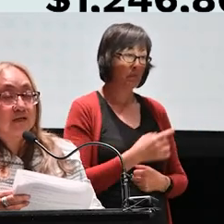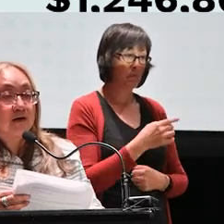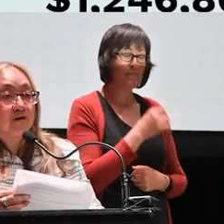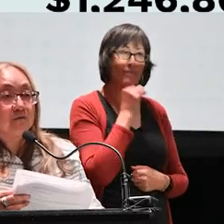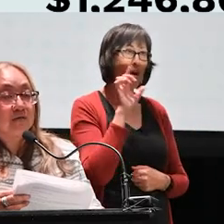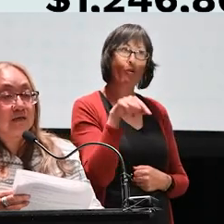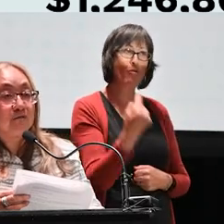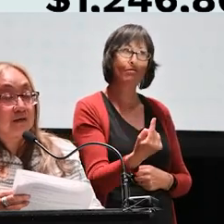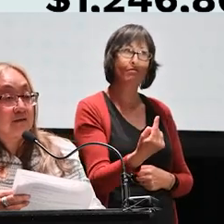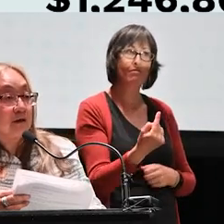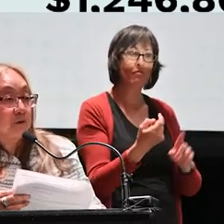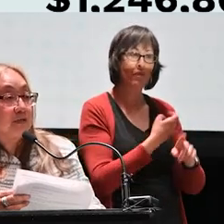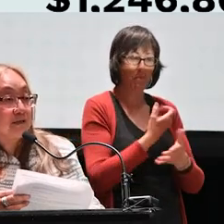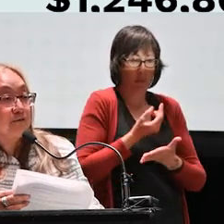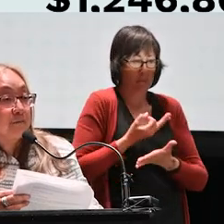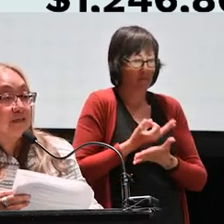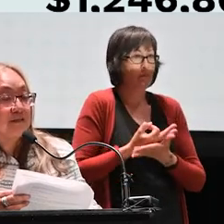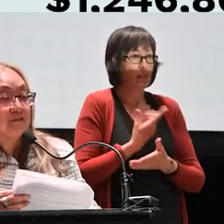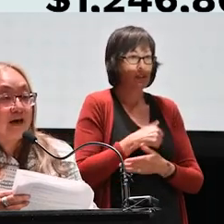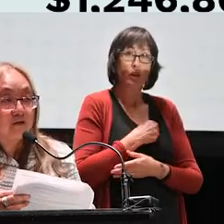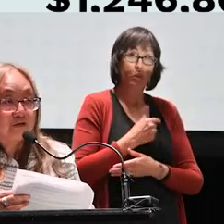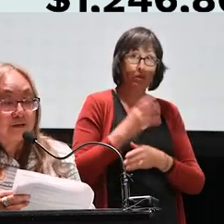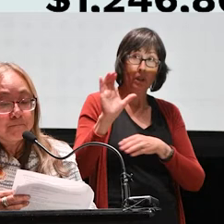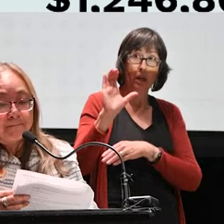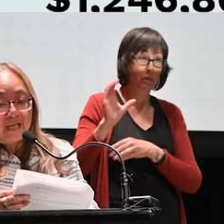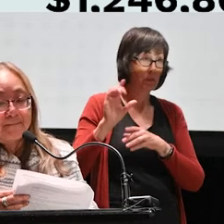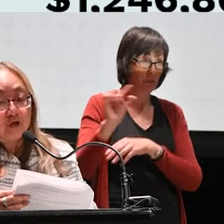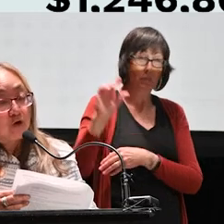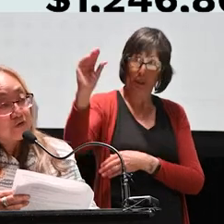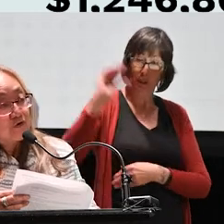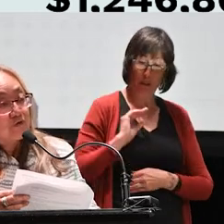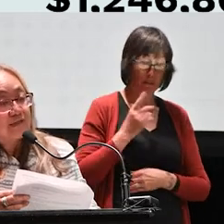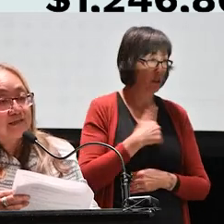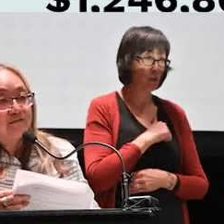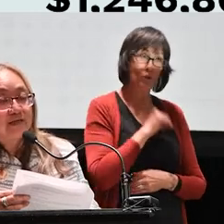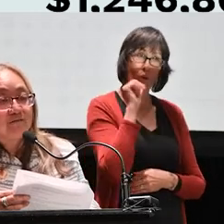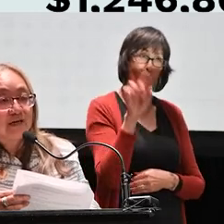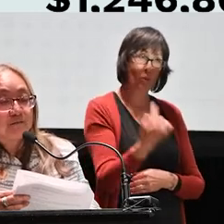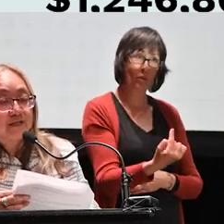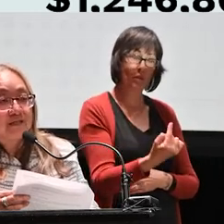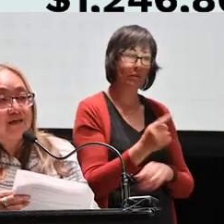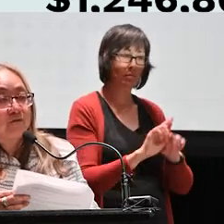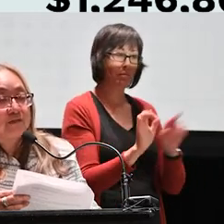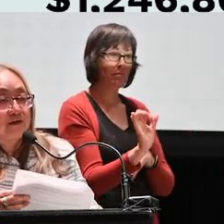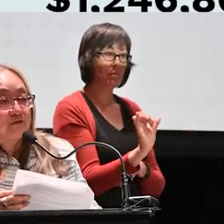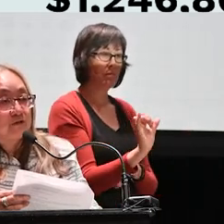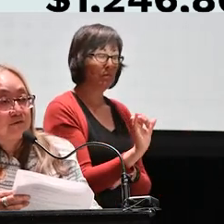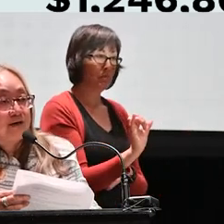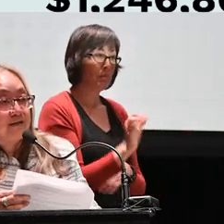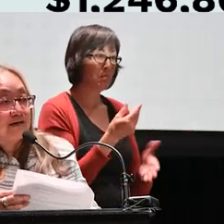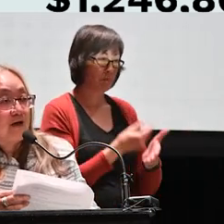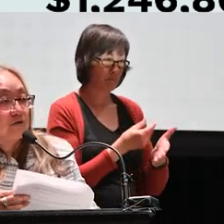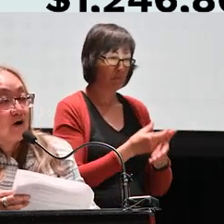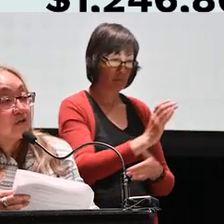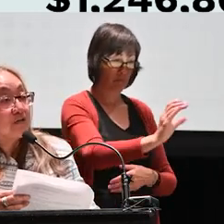result of the funds that we received from the city of Calgary, but also a significant investment that was leveraged